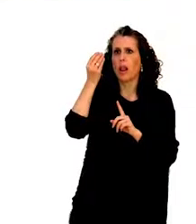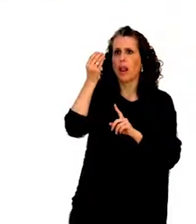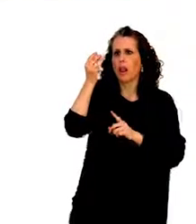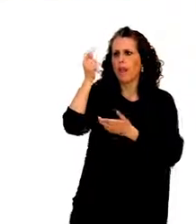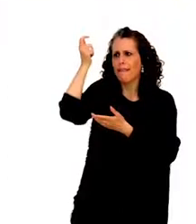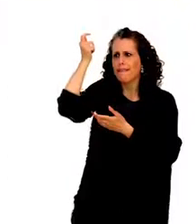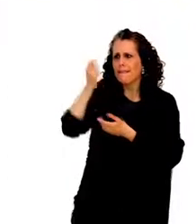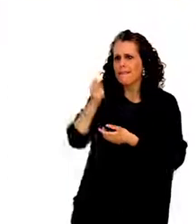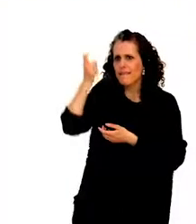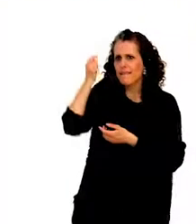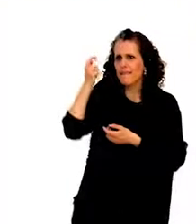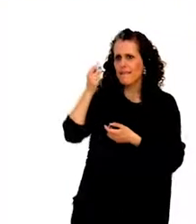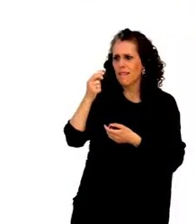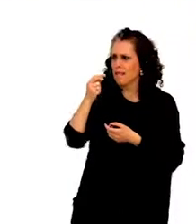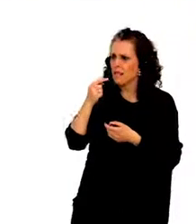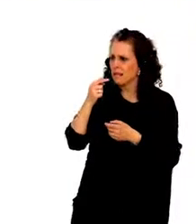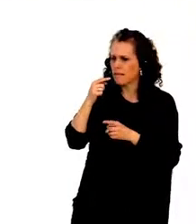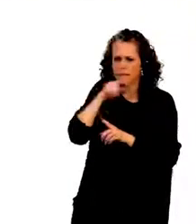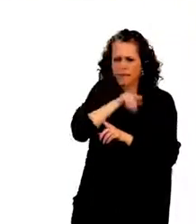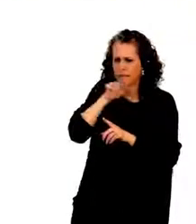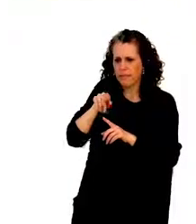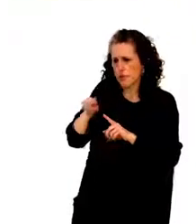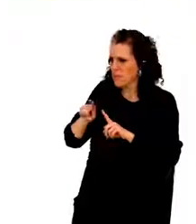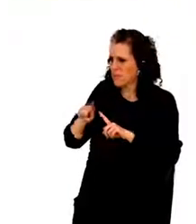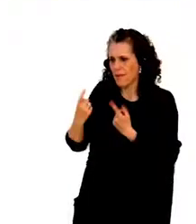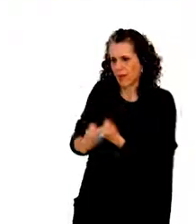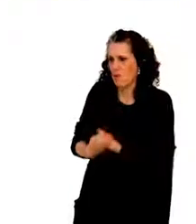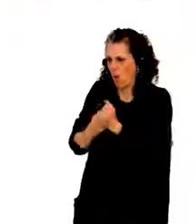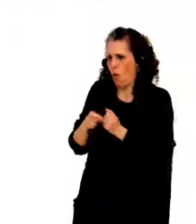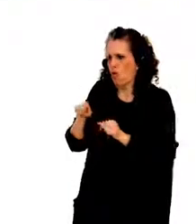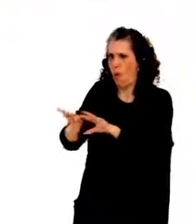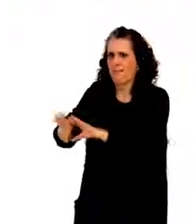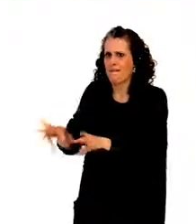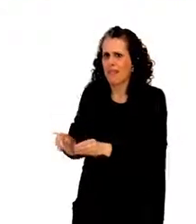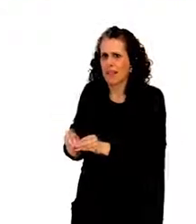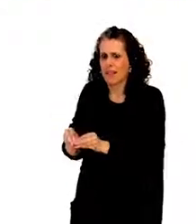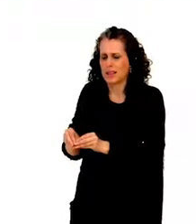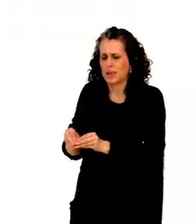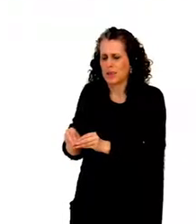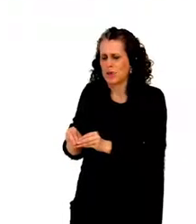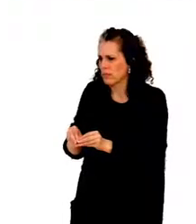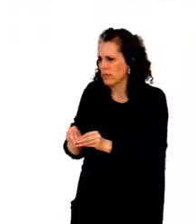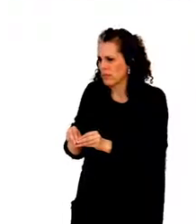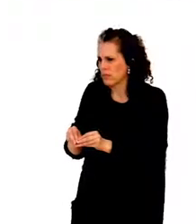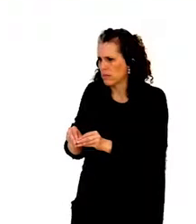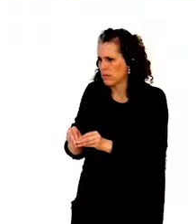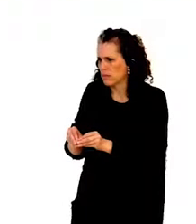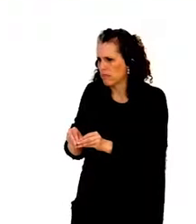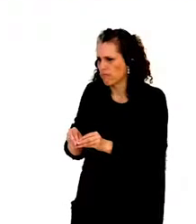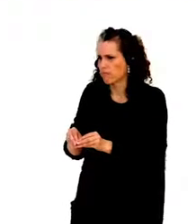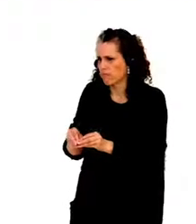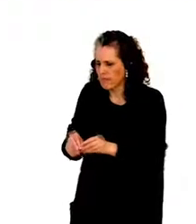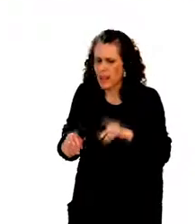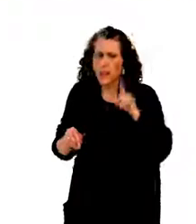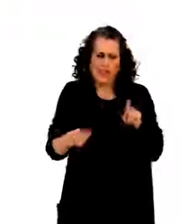capable of supporting kids or her own family. Then we had also, I think, two recent cases against